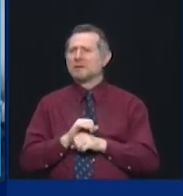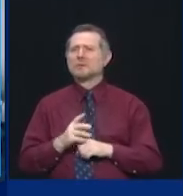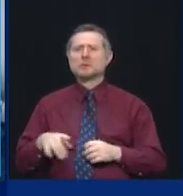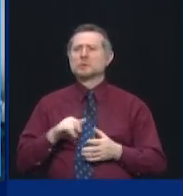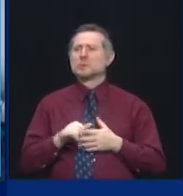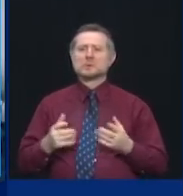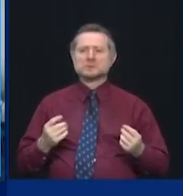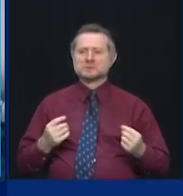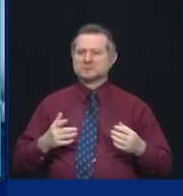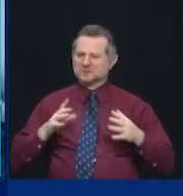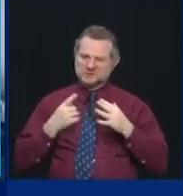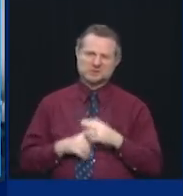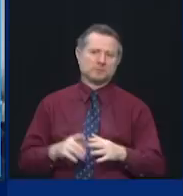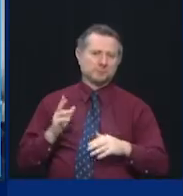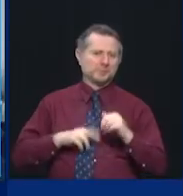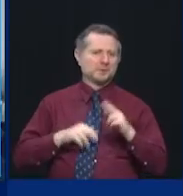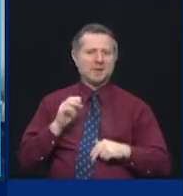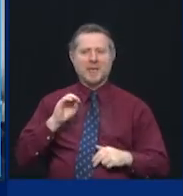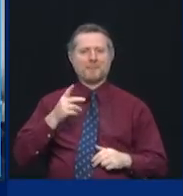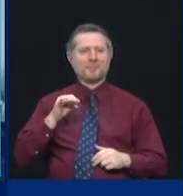Why? To show that we could.